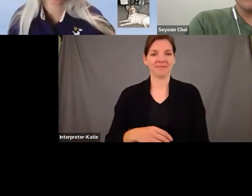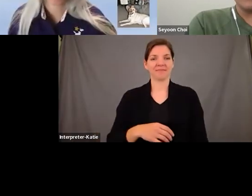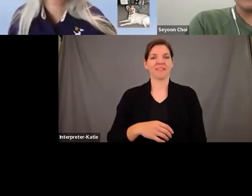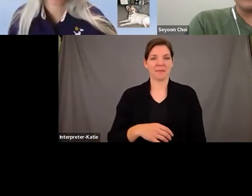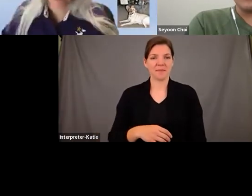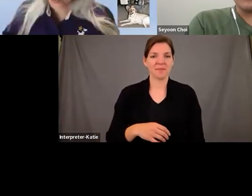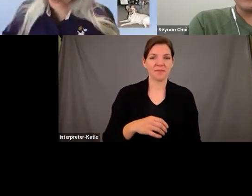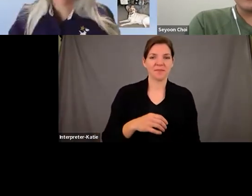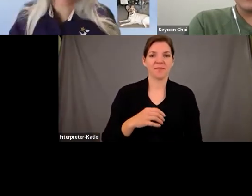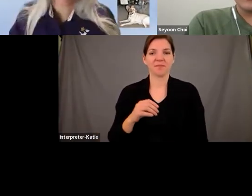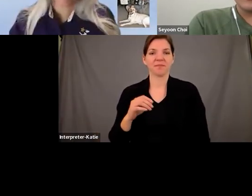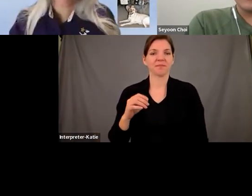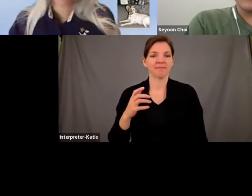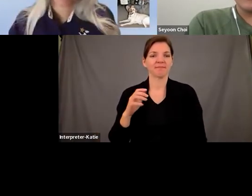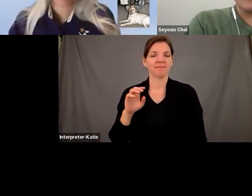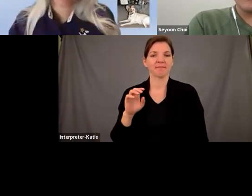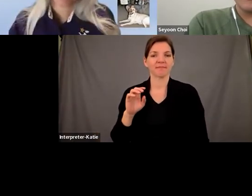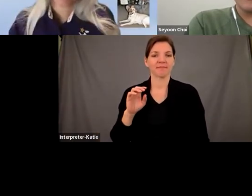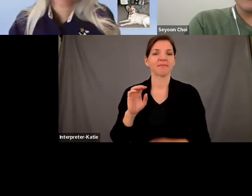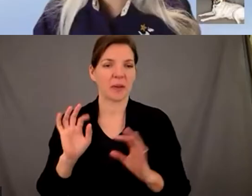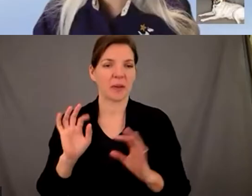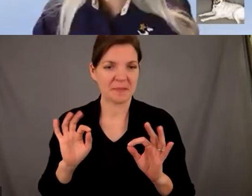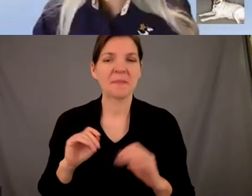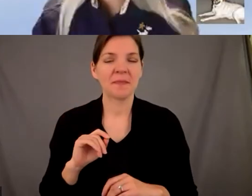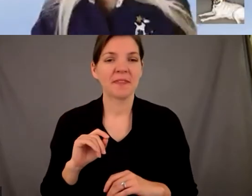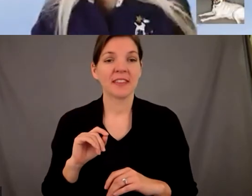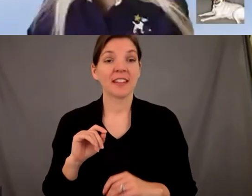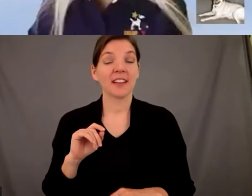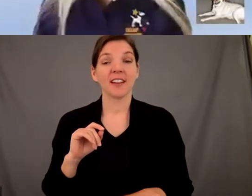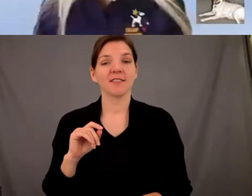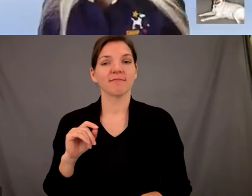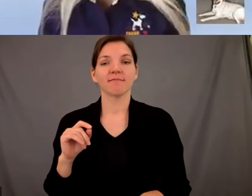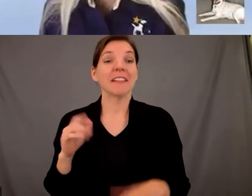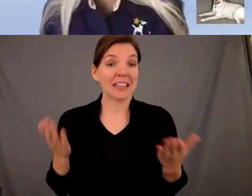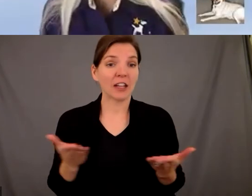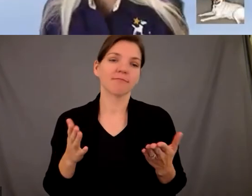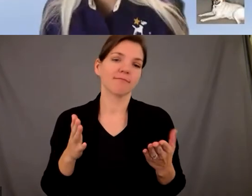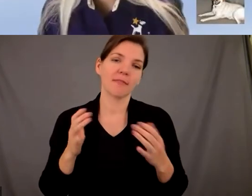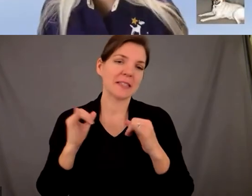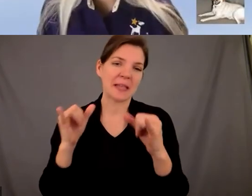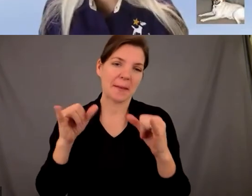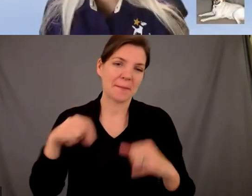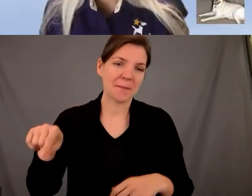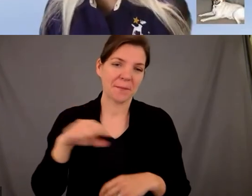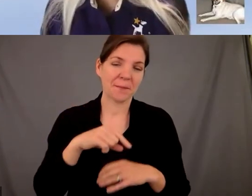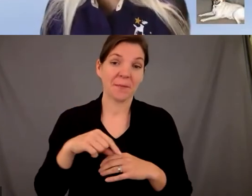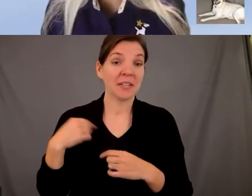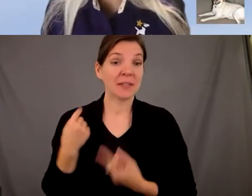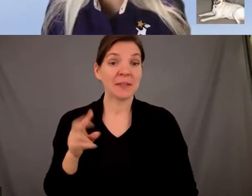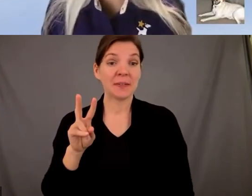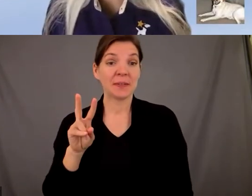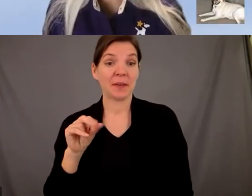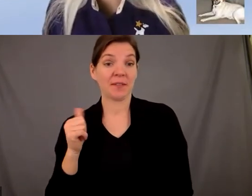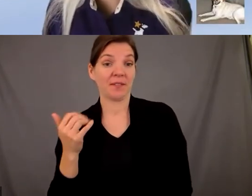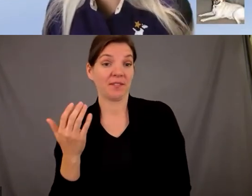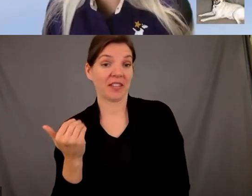i muted myself i'm sorry we are the same we so our organization has been around since 2015 and